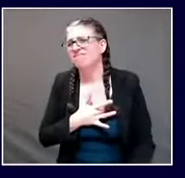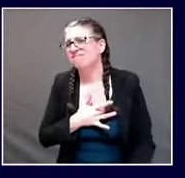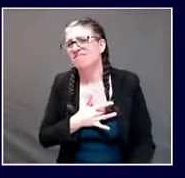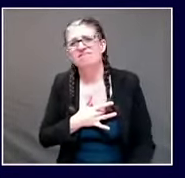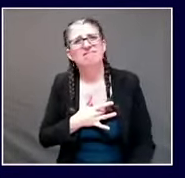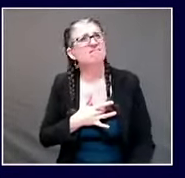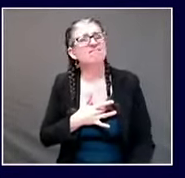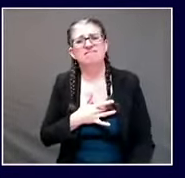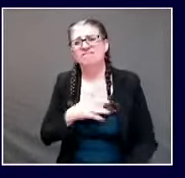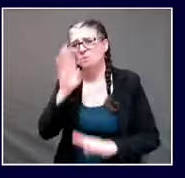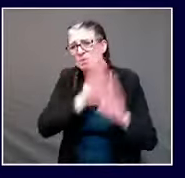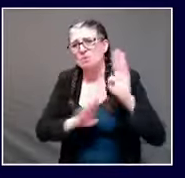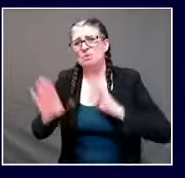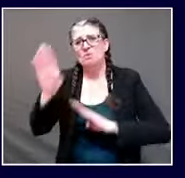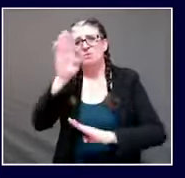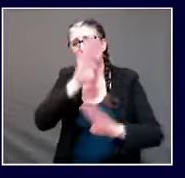quote.